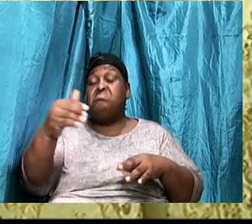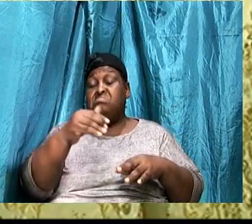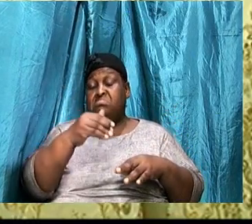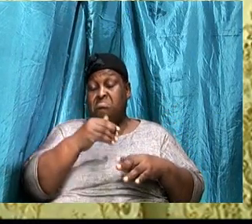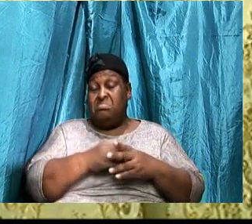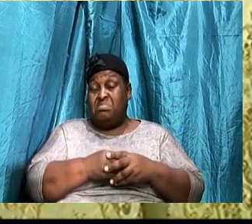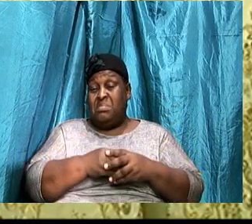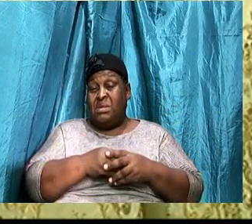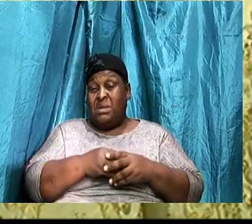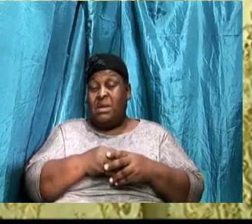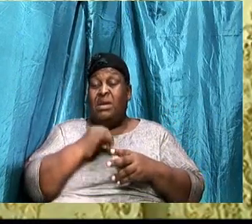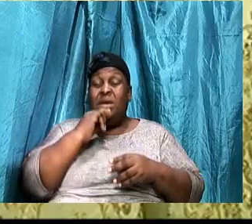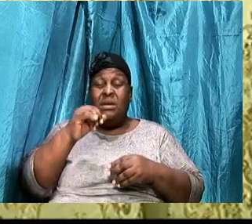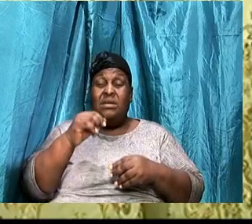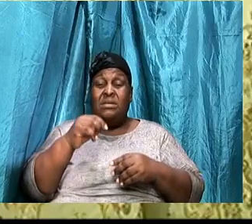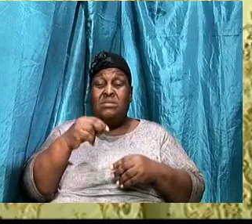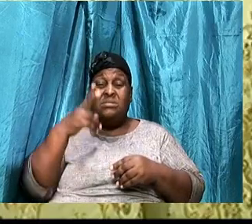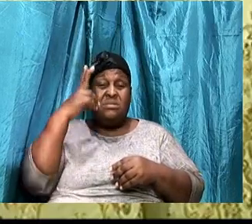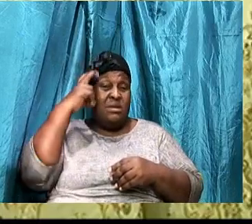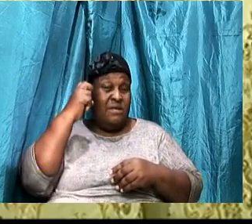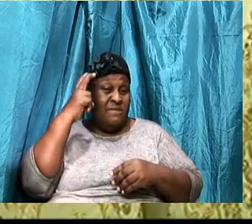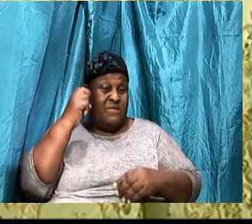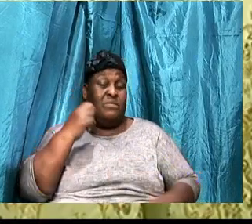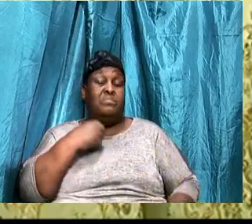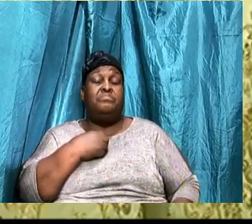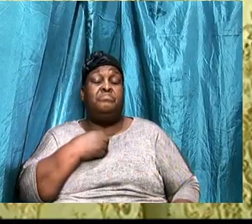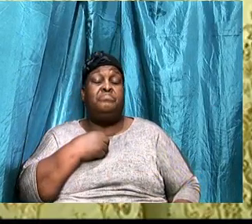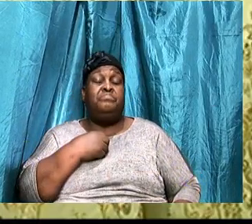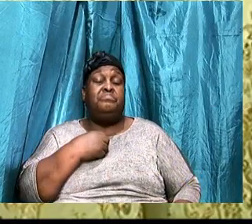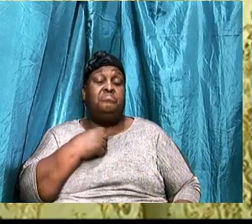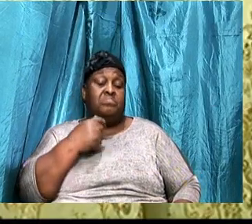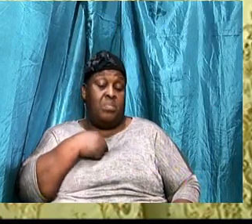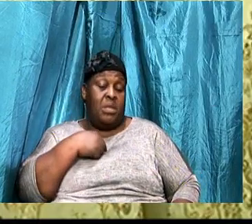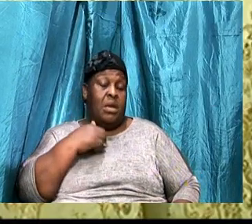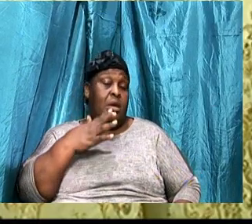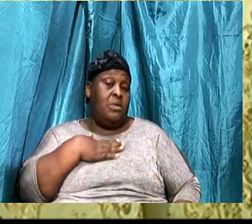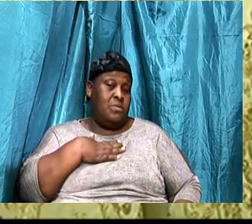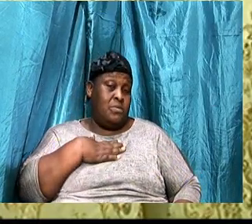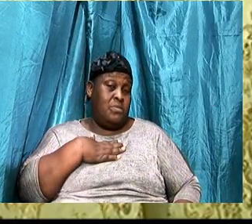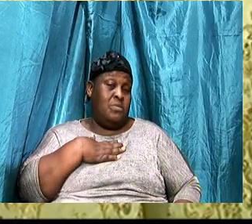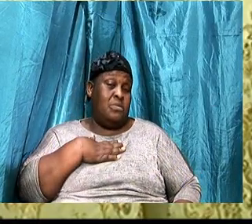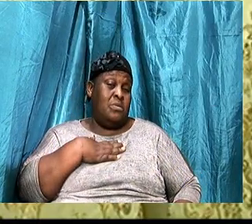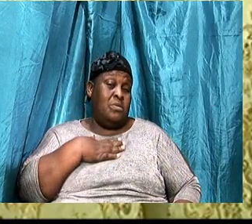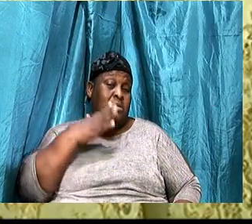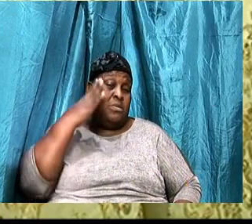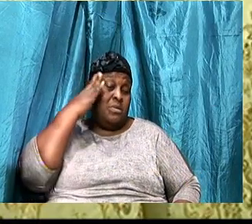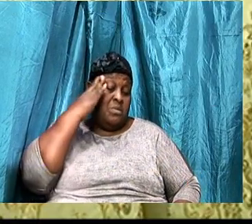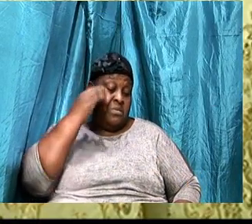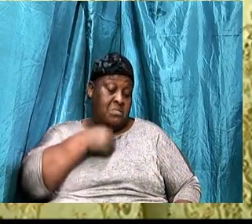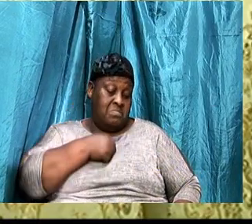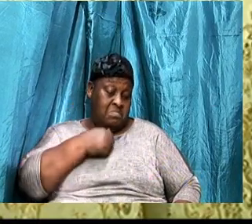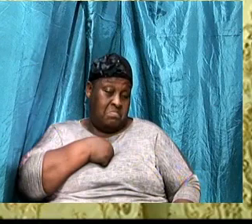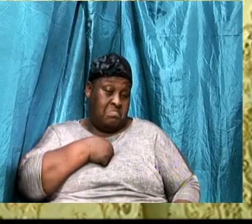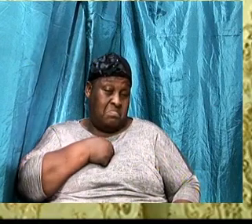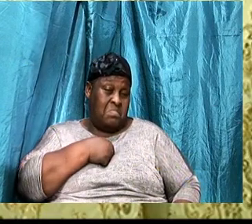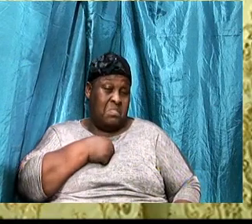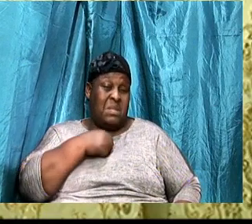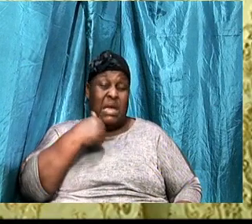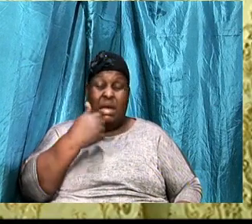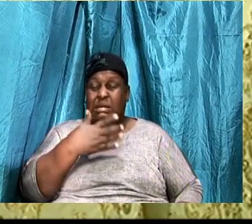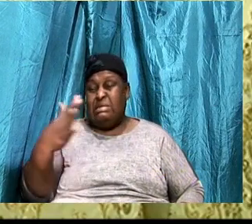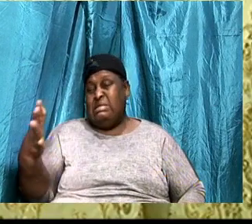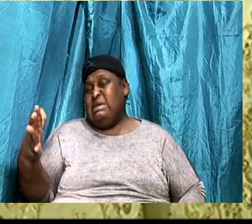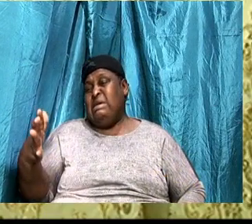anti-Jesus Christ. I know myself and I am saying Jesus. And anything that is anti-Jesus